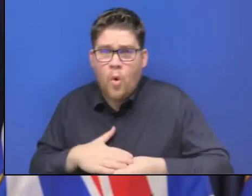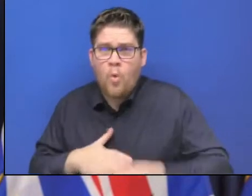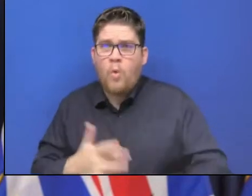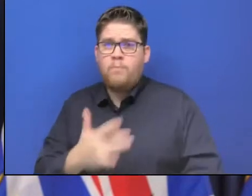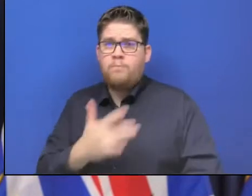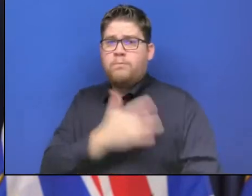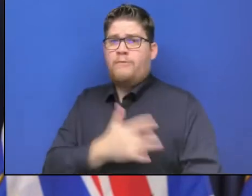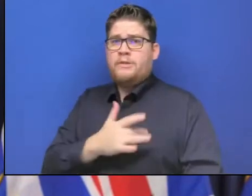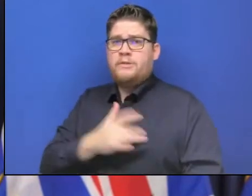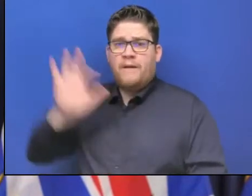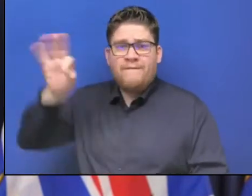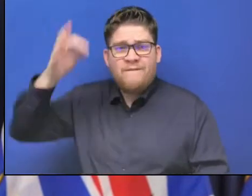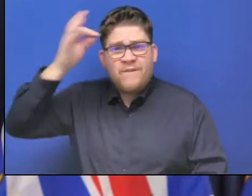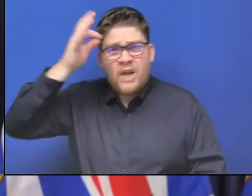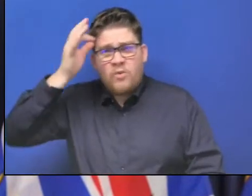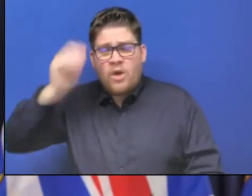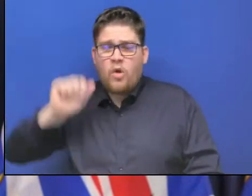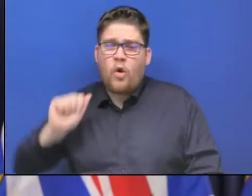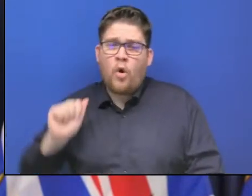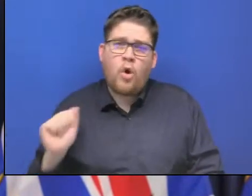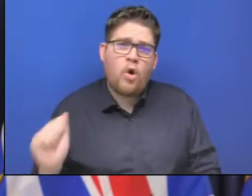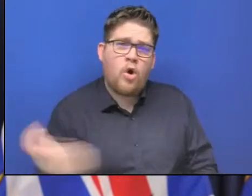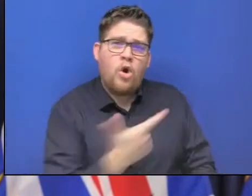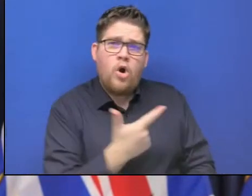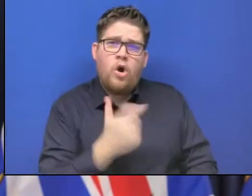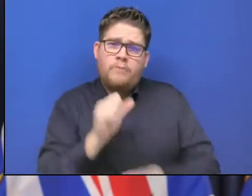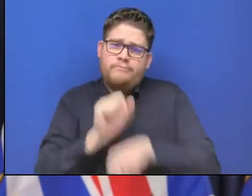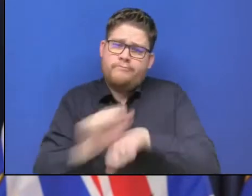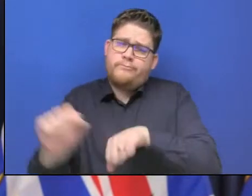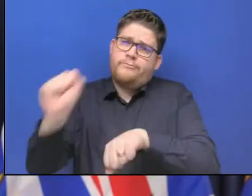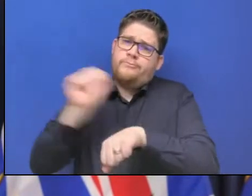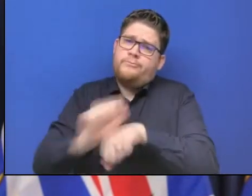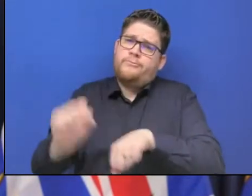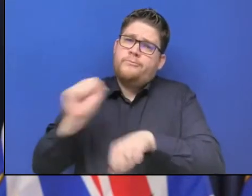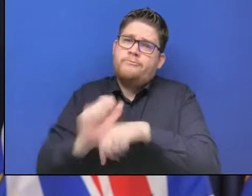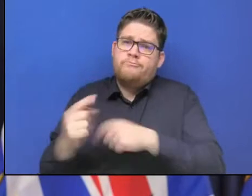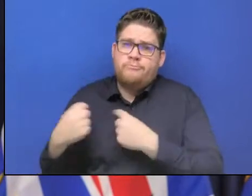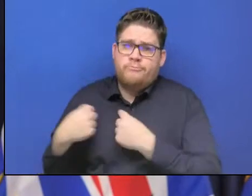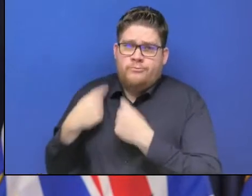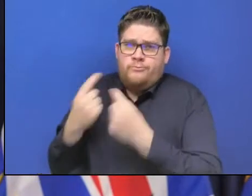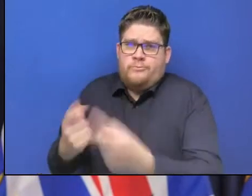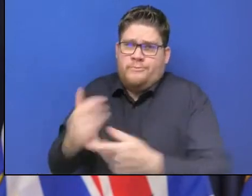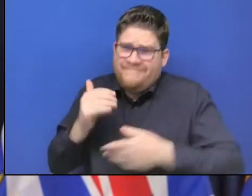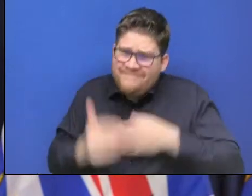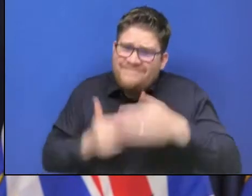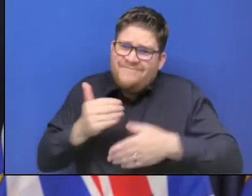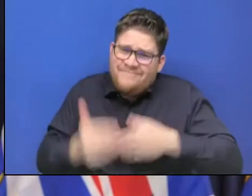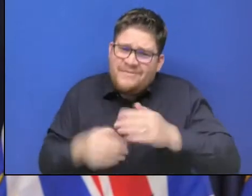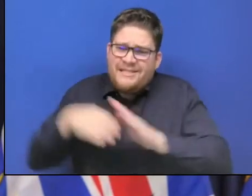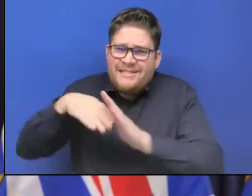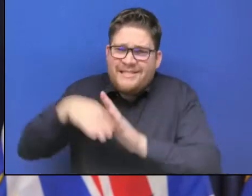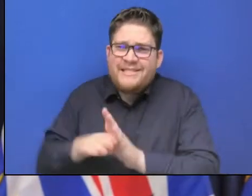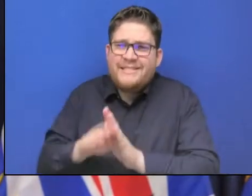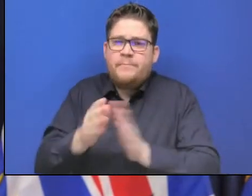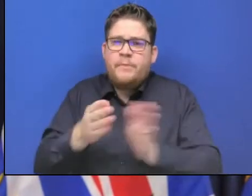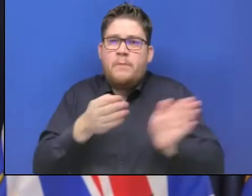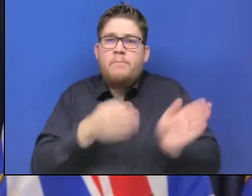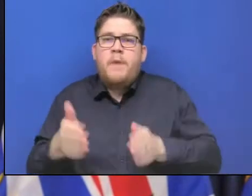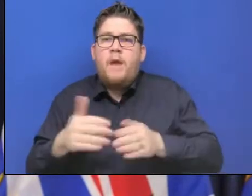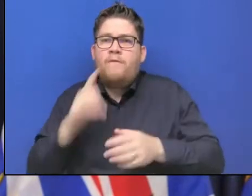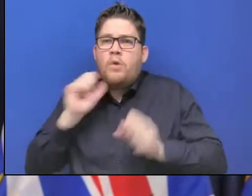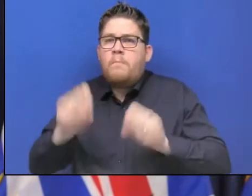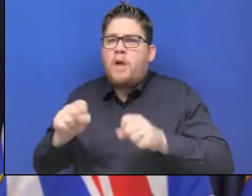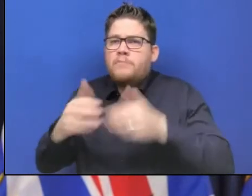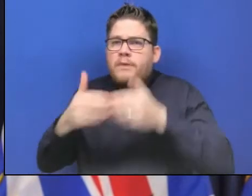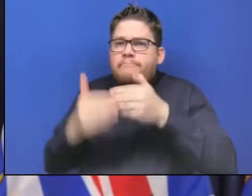responding and recovering from this disaster and preparing for the expected storms ahead. Road maintenance contractors and crews with